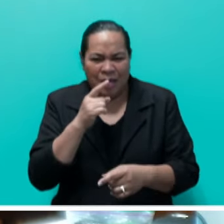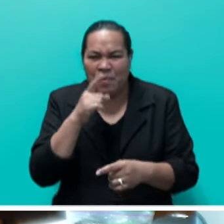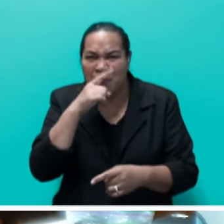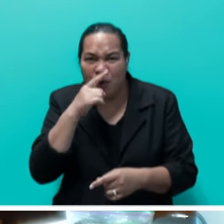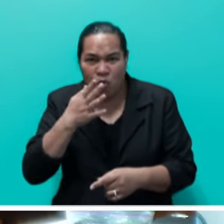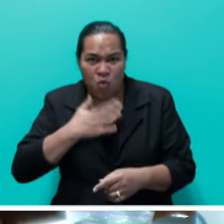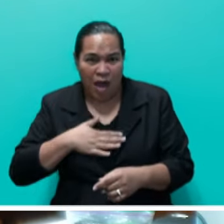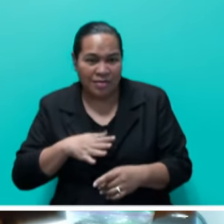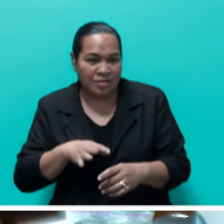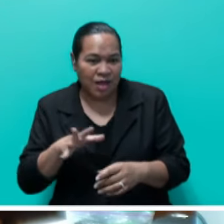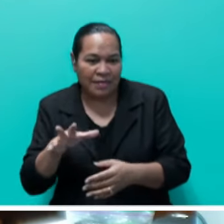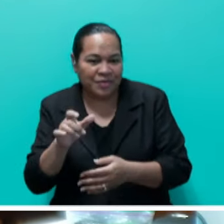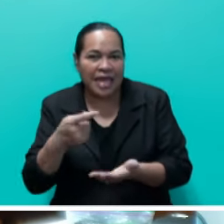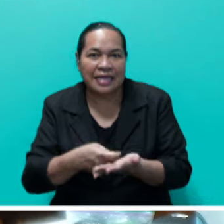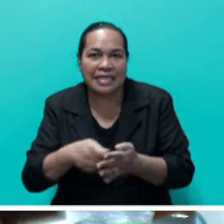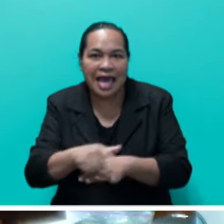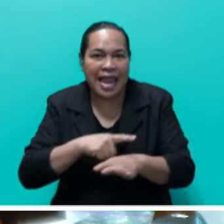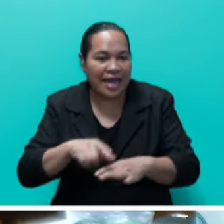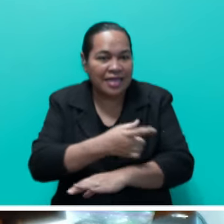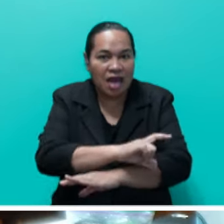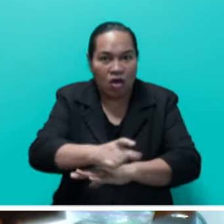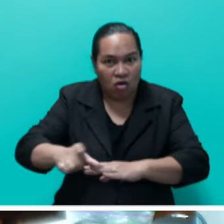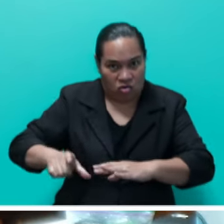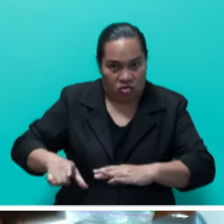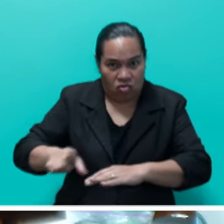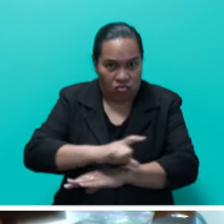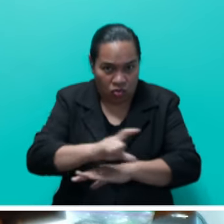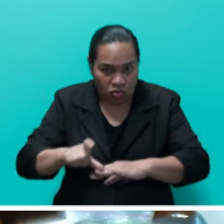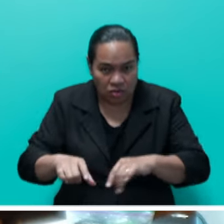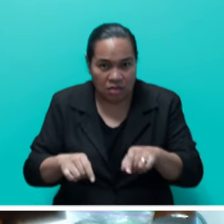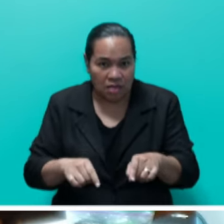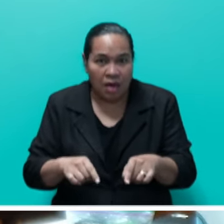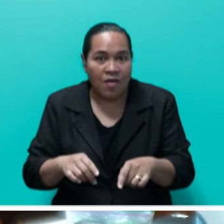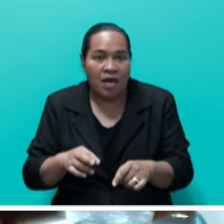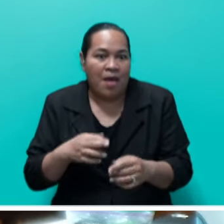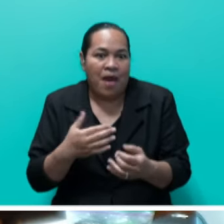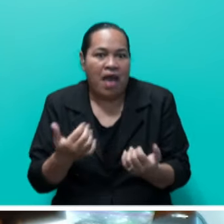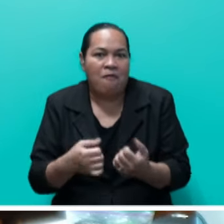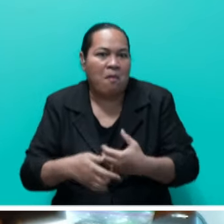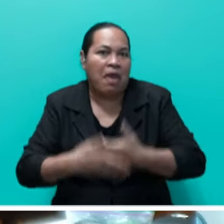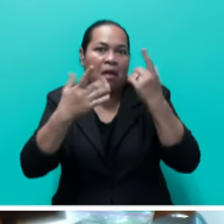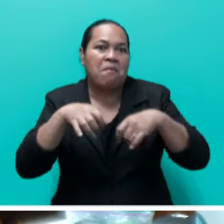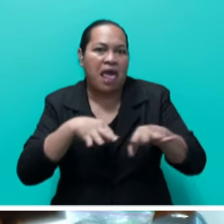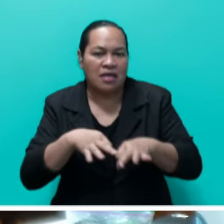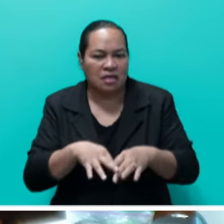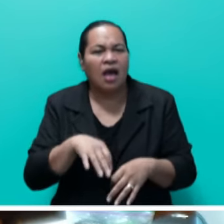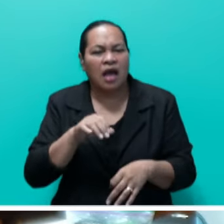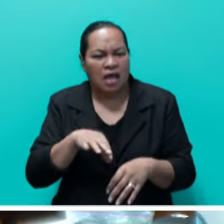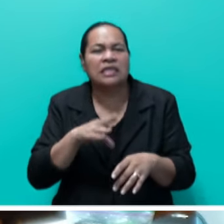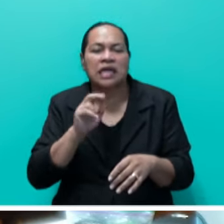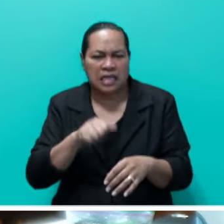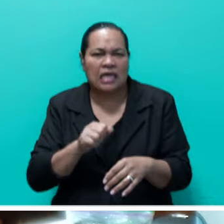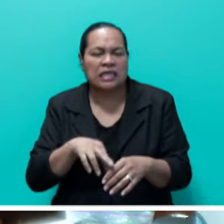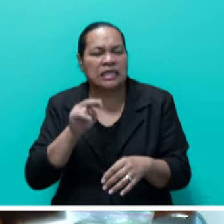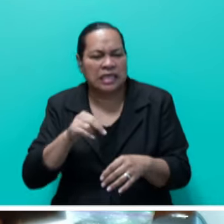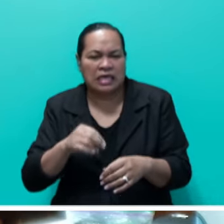would require, does surpass the five years. I have not had